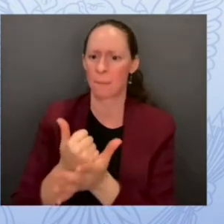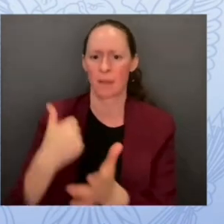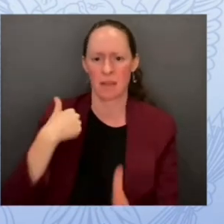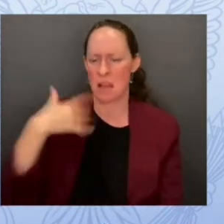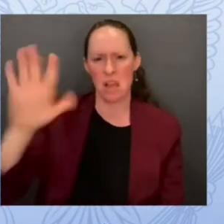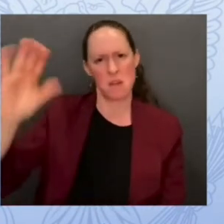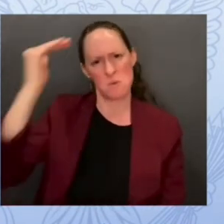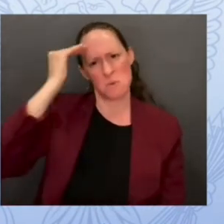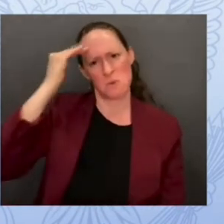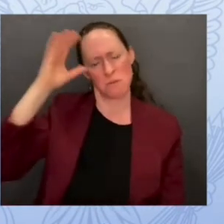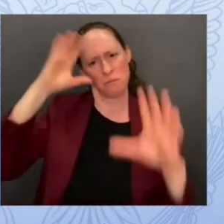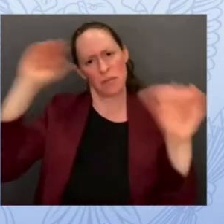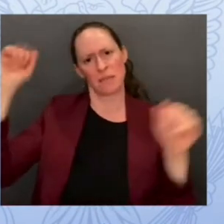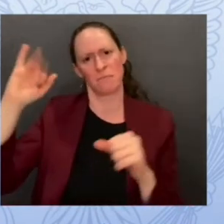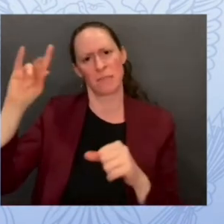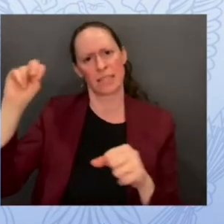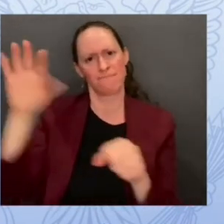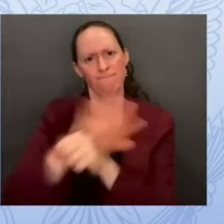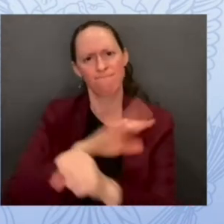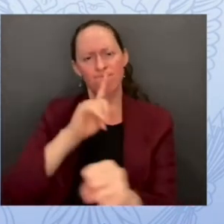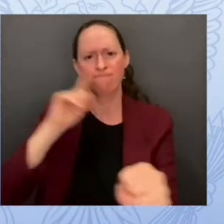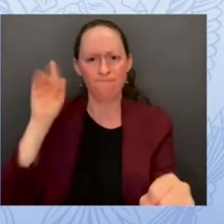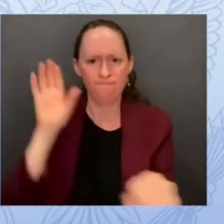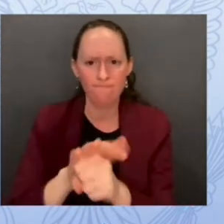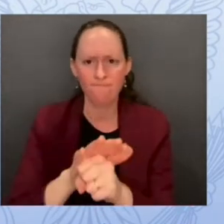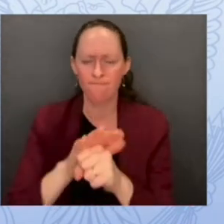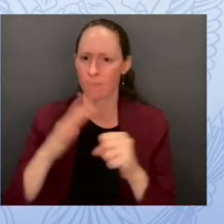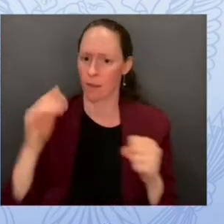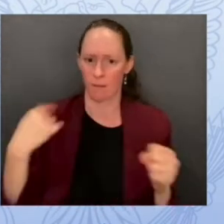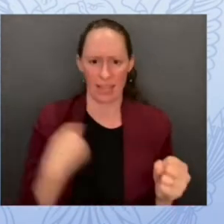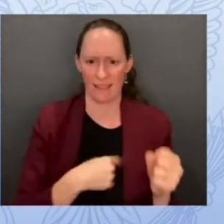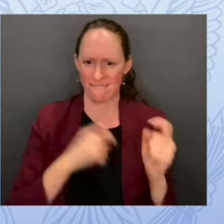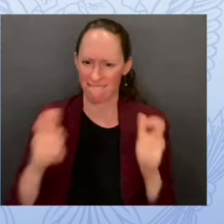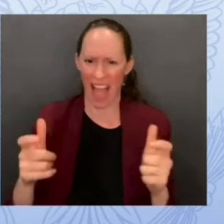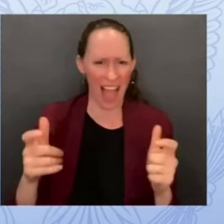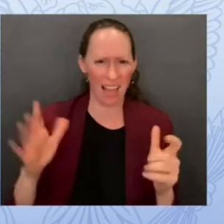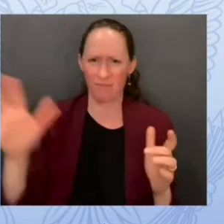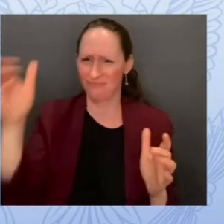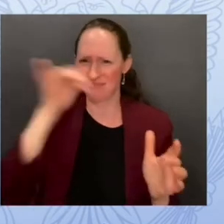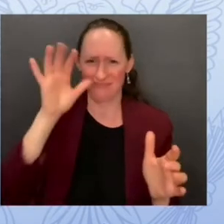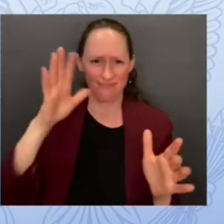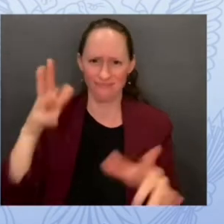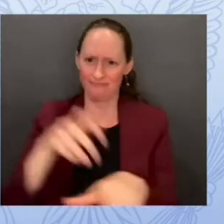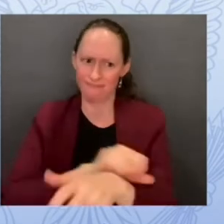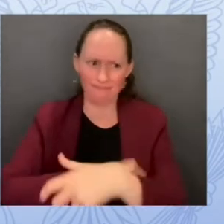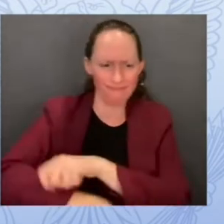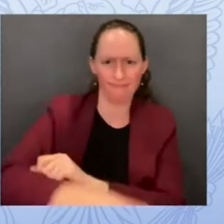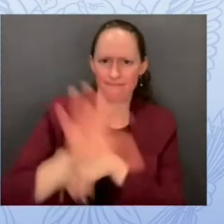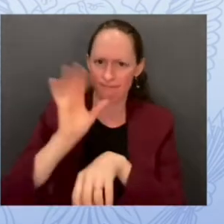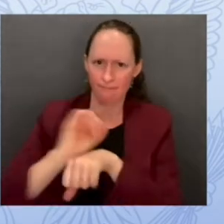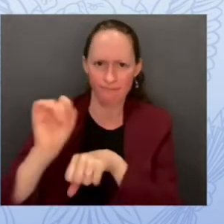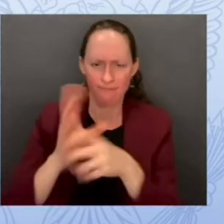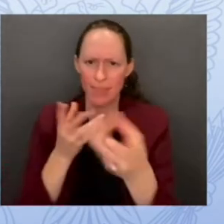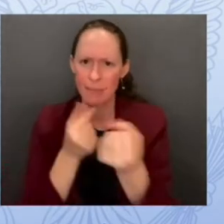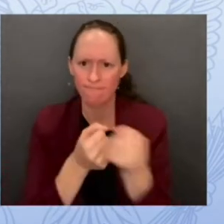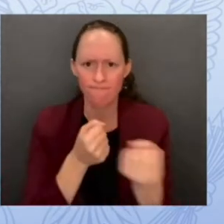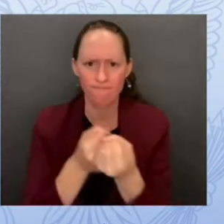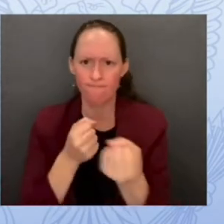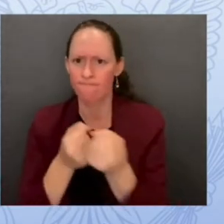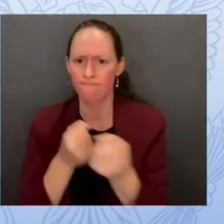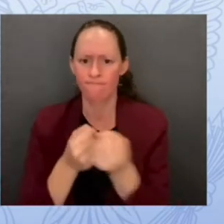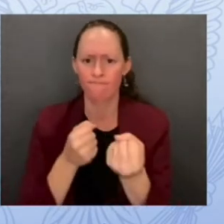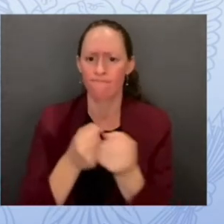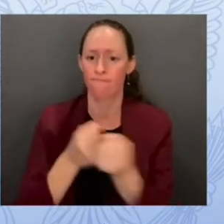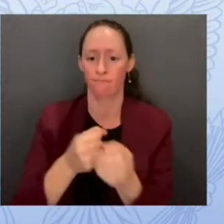agency we went into quick action but the action wasn't us deciding at the federal level what do we need to do to la unified